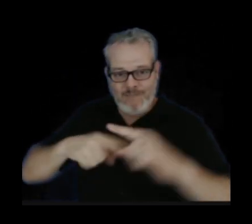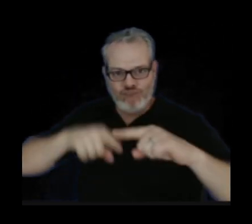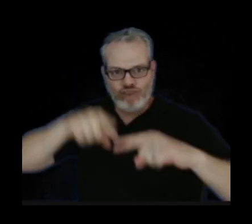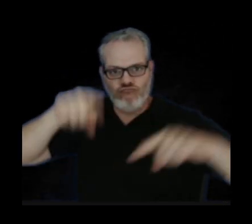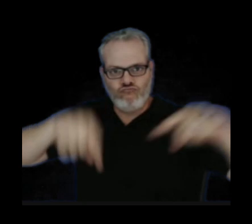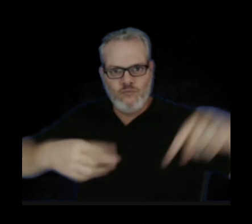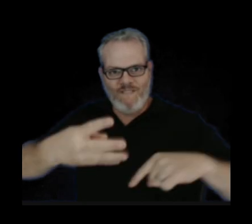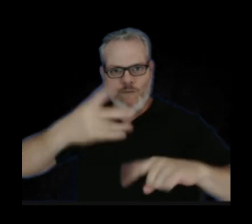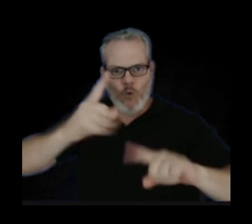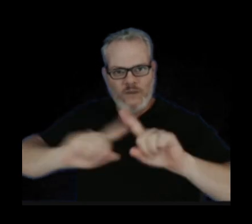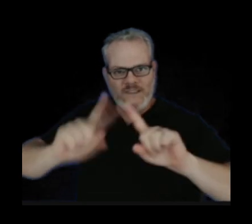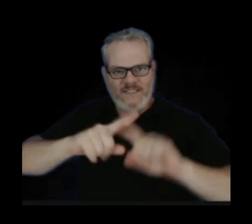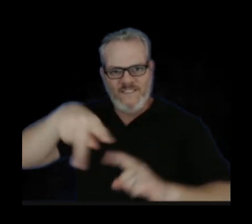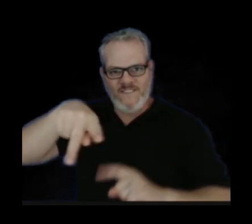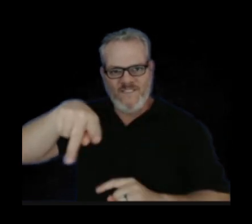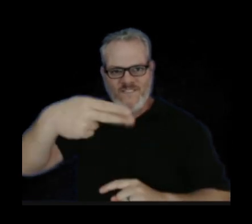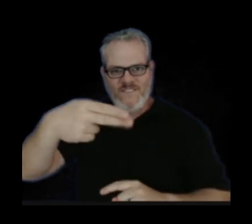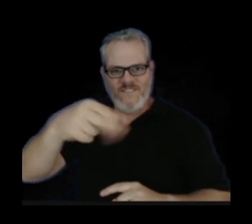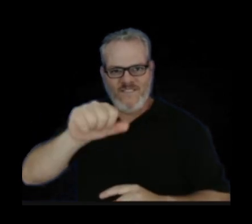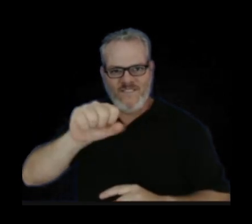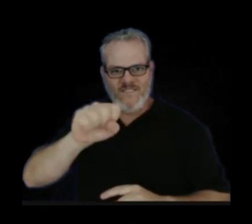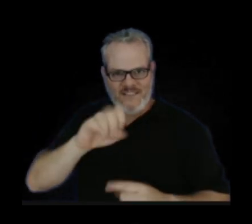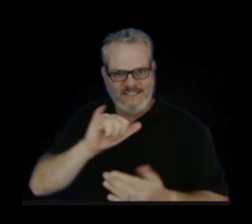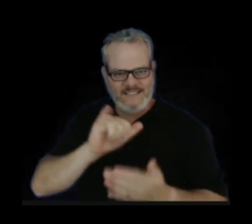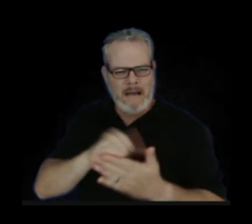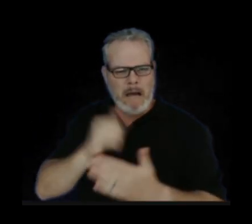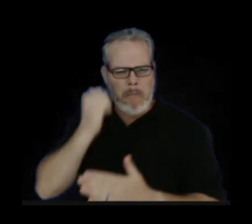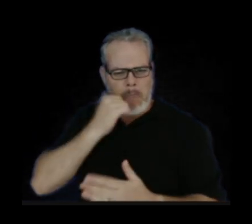which is typical of Middle East rift activity.